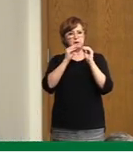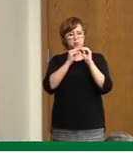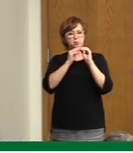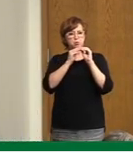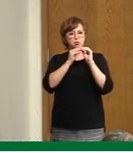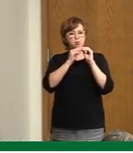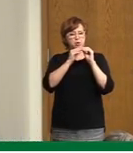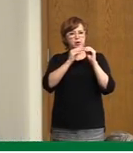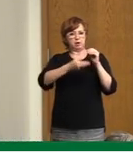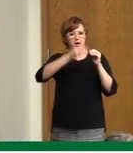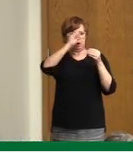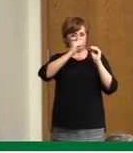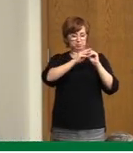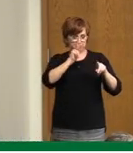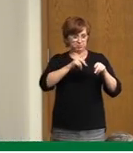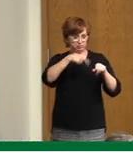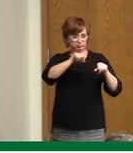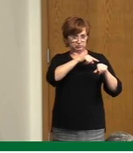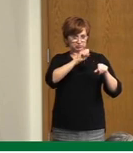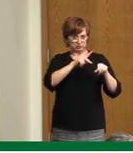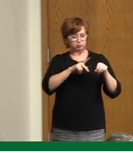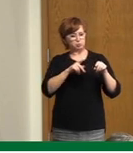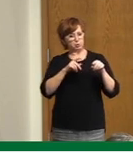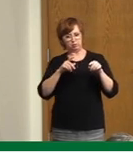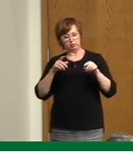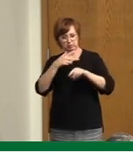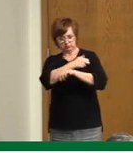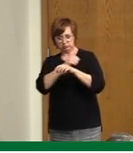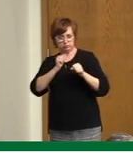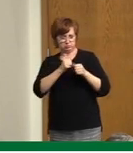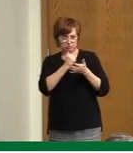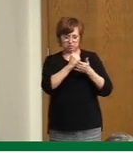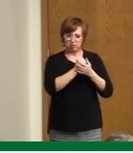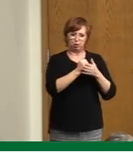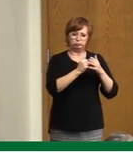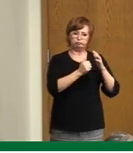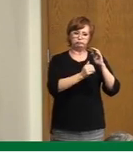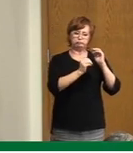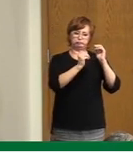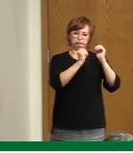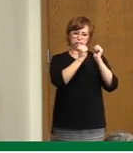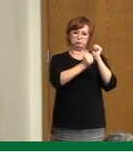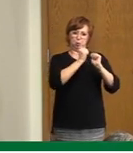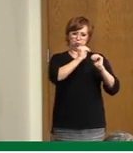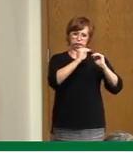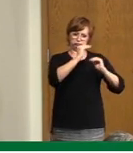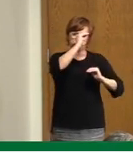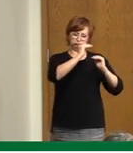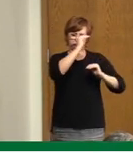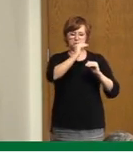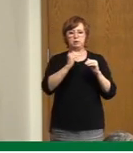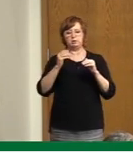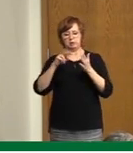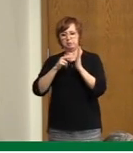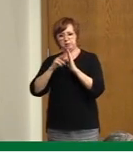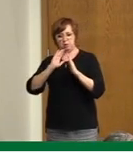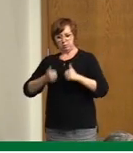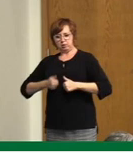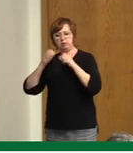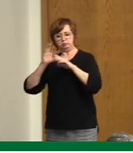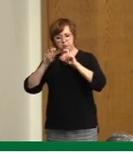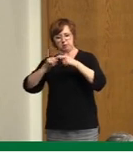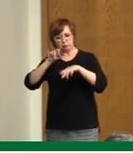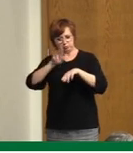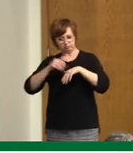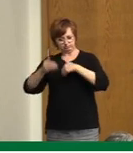That's where life can truly start getting back to normal. Saskatchewan Health and the SHA have already done a lot of work